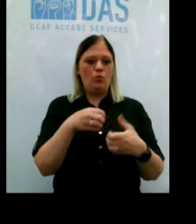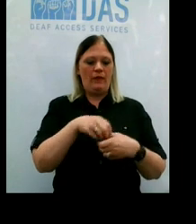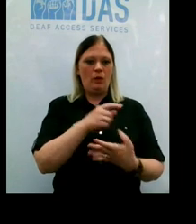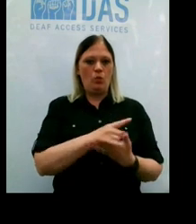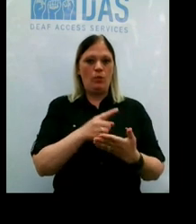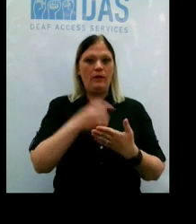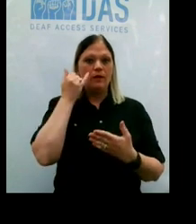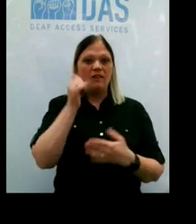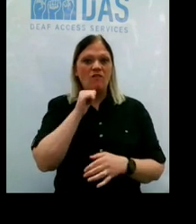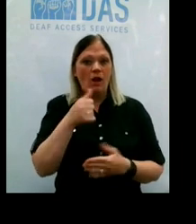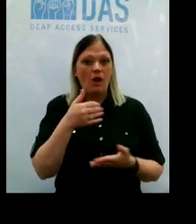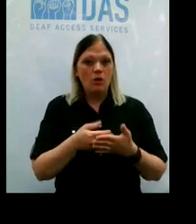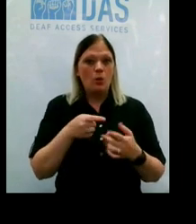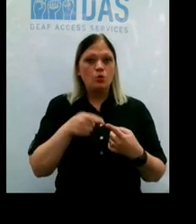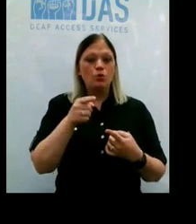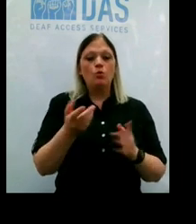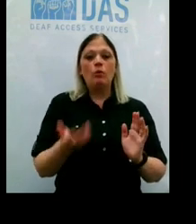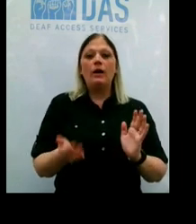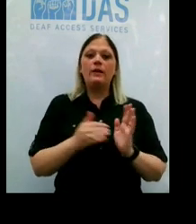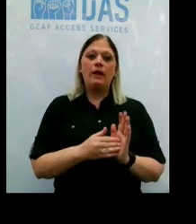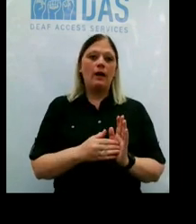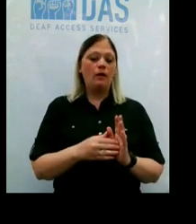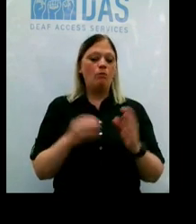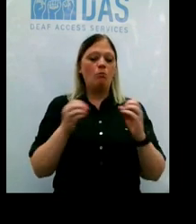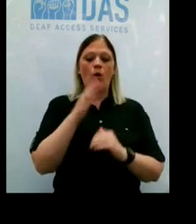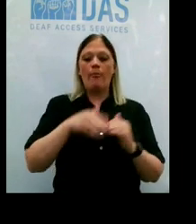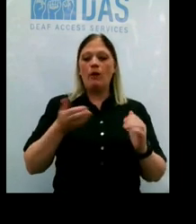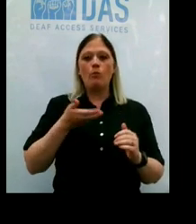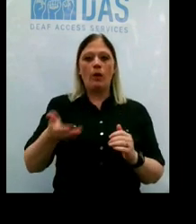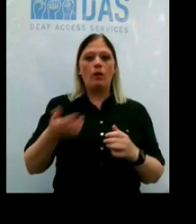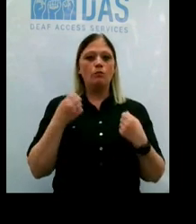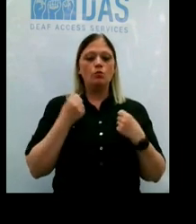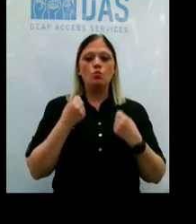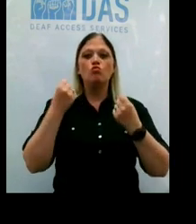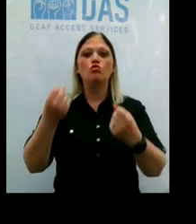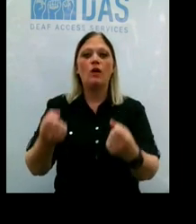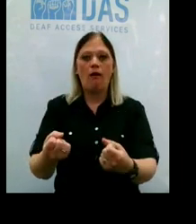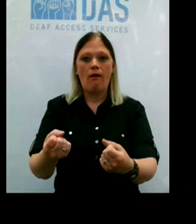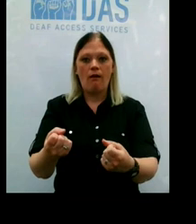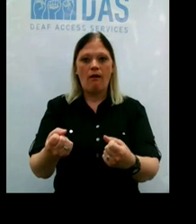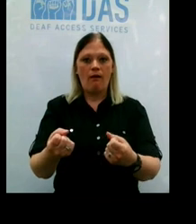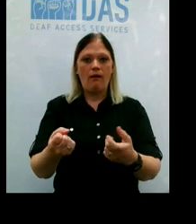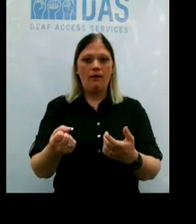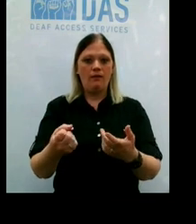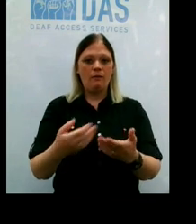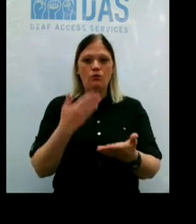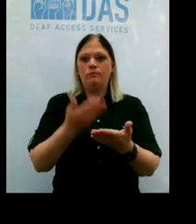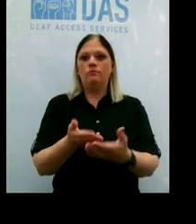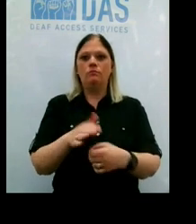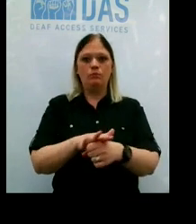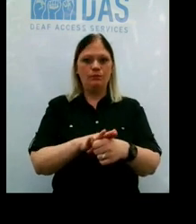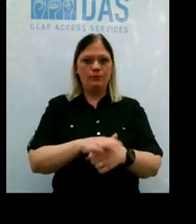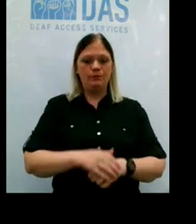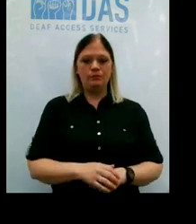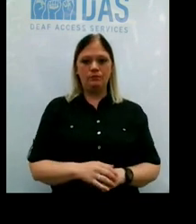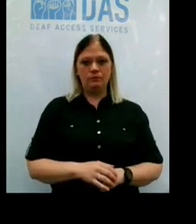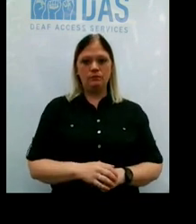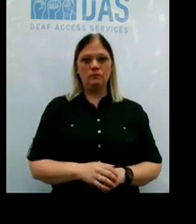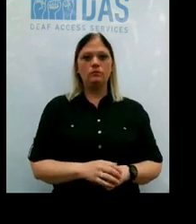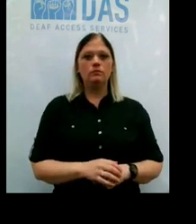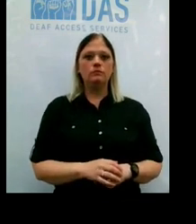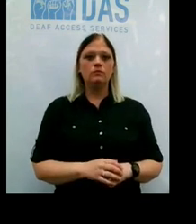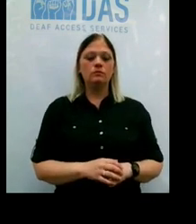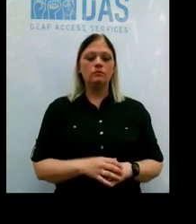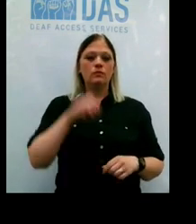isn't a location near you, again, you are more than welcome to drive where you can get to a location. So remember,